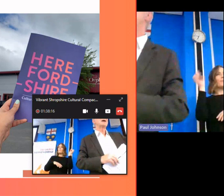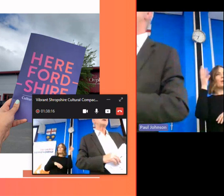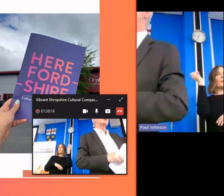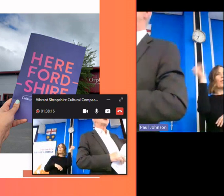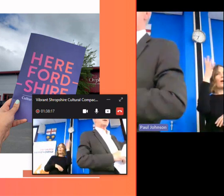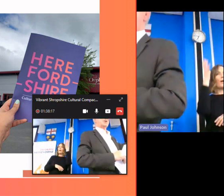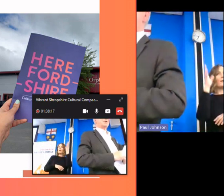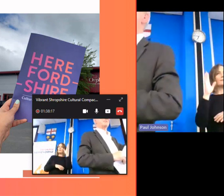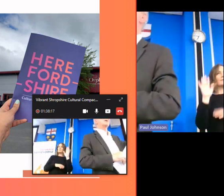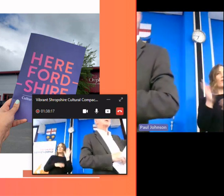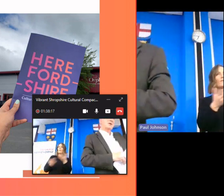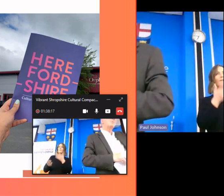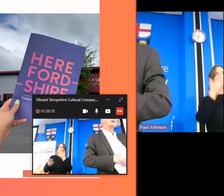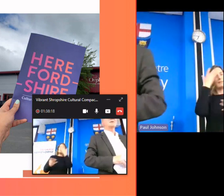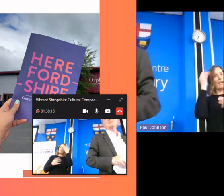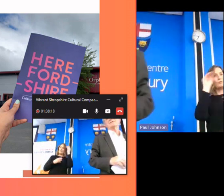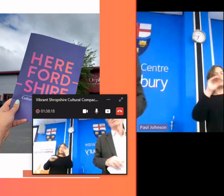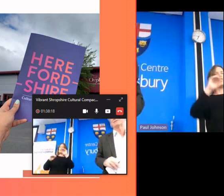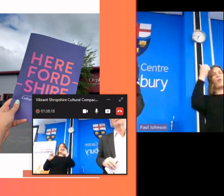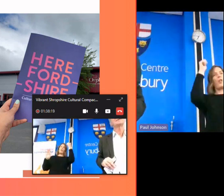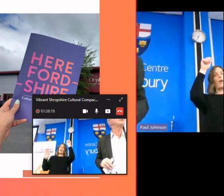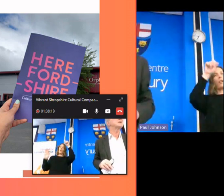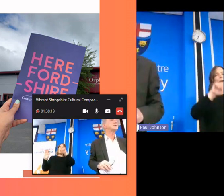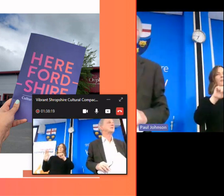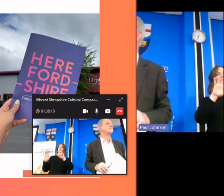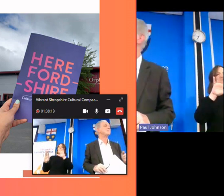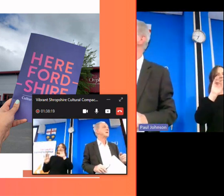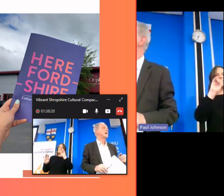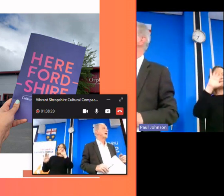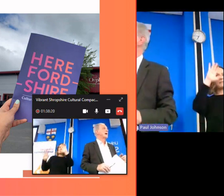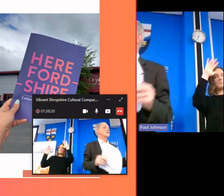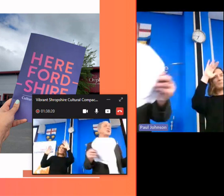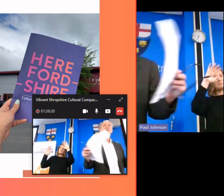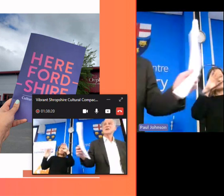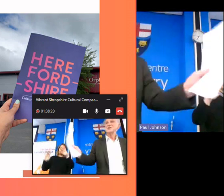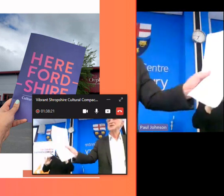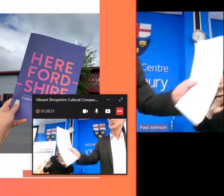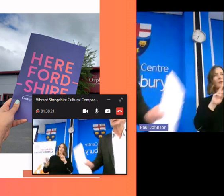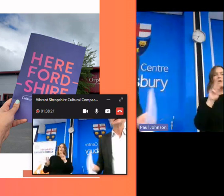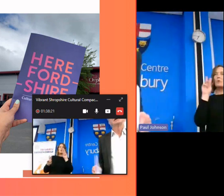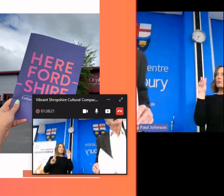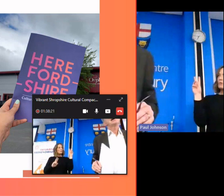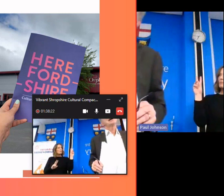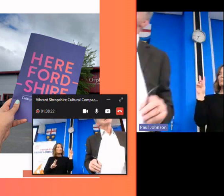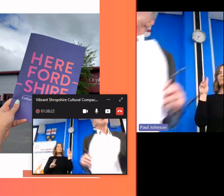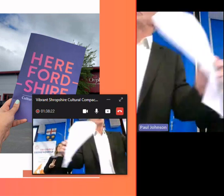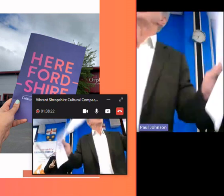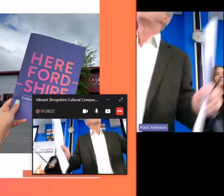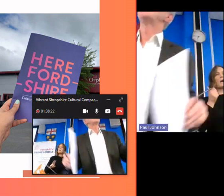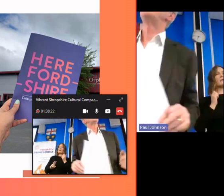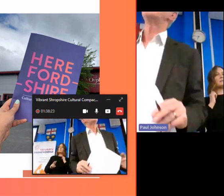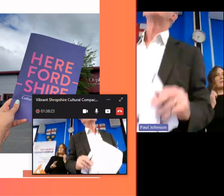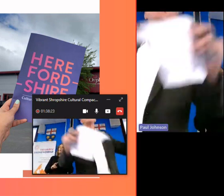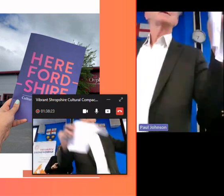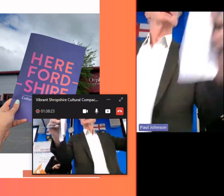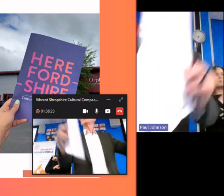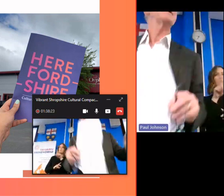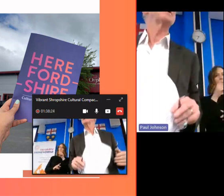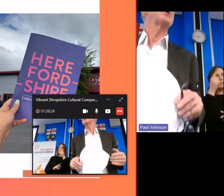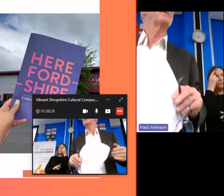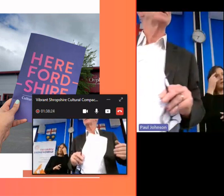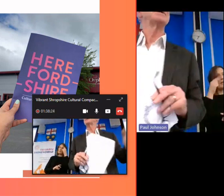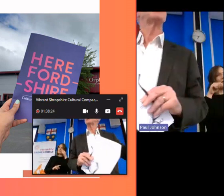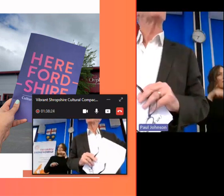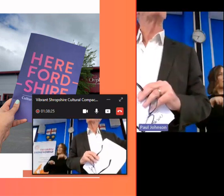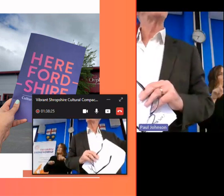um education so the whole list about 15 16 of them and she looked at us and she said i i expect you all you think that